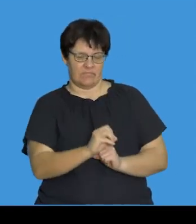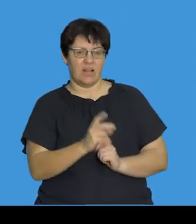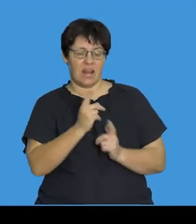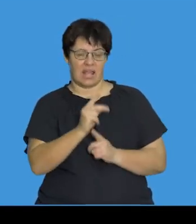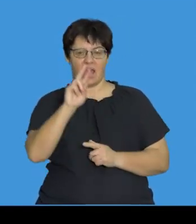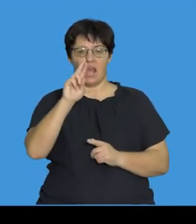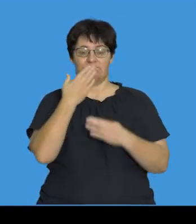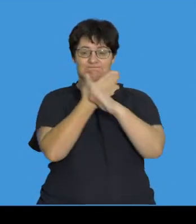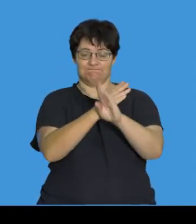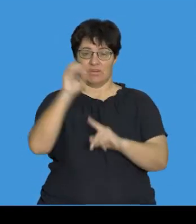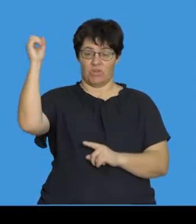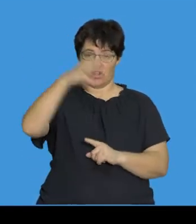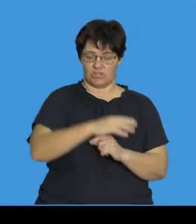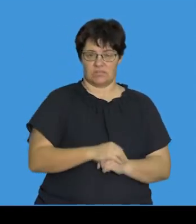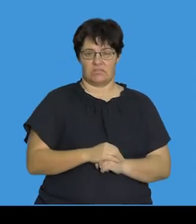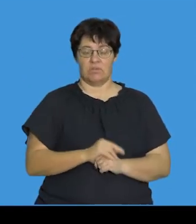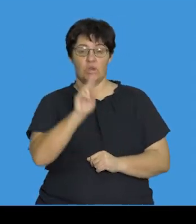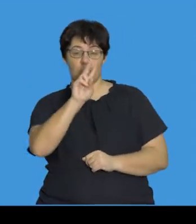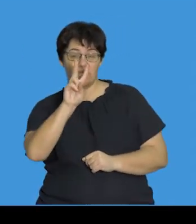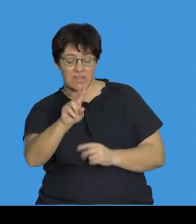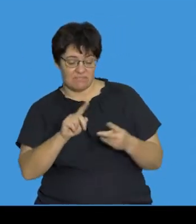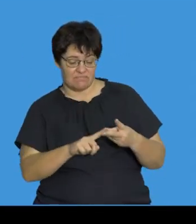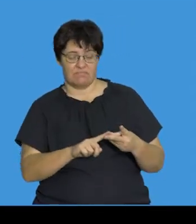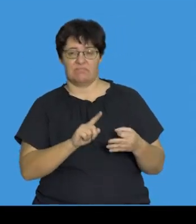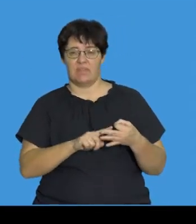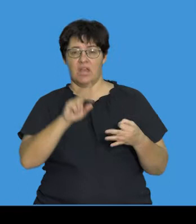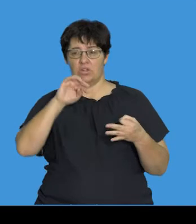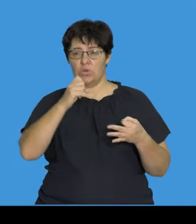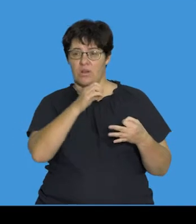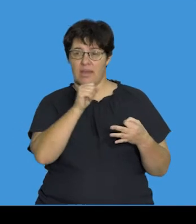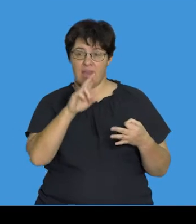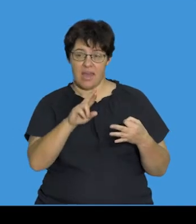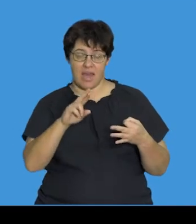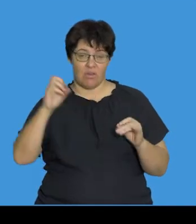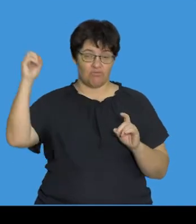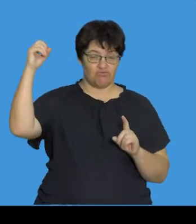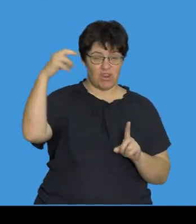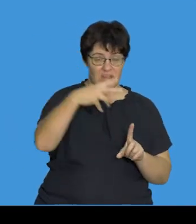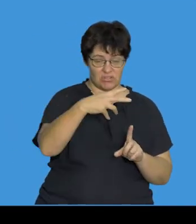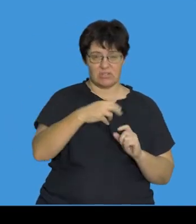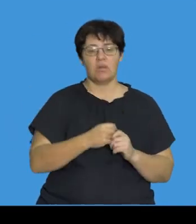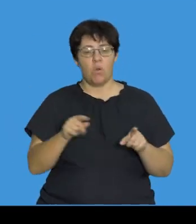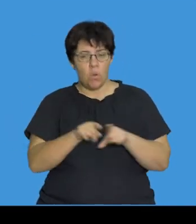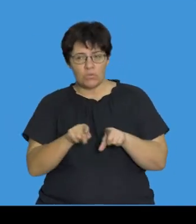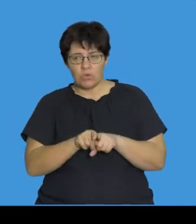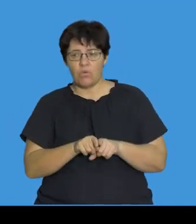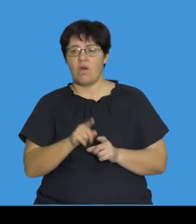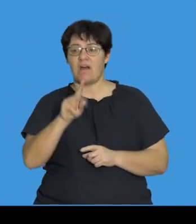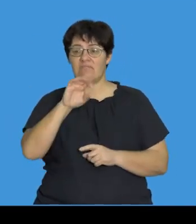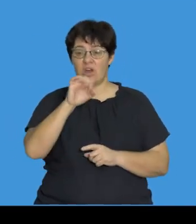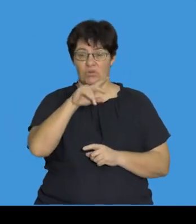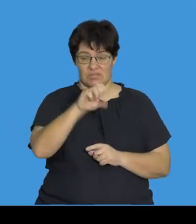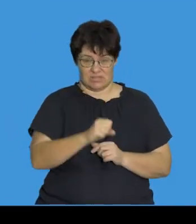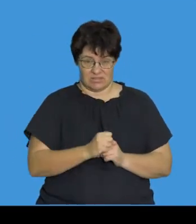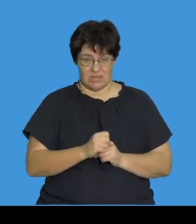radiation, ultraviolet, nuclear radiation, some chemicals, and even viruses